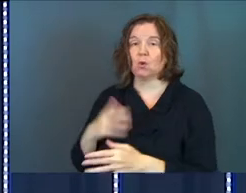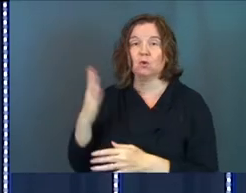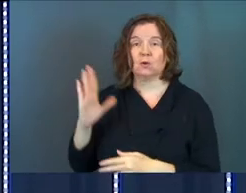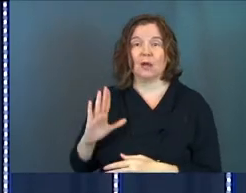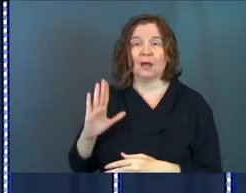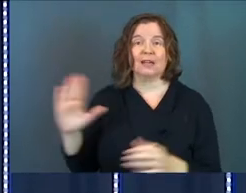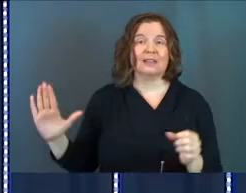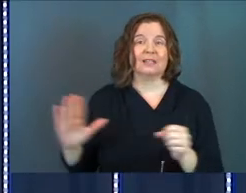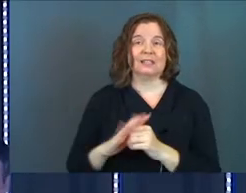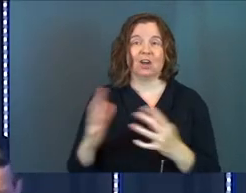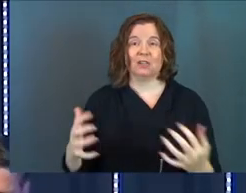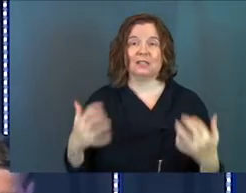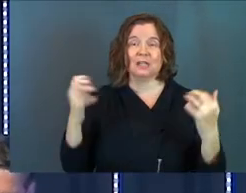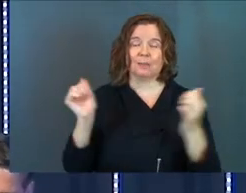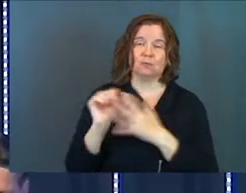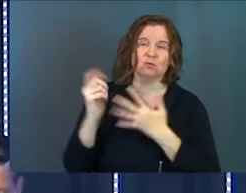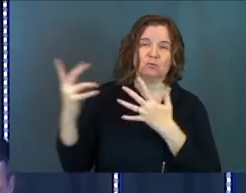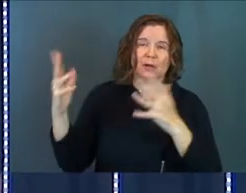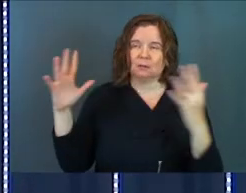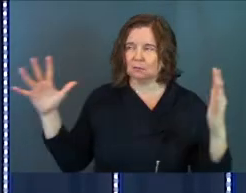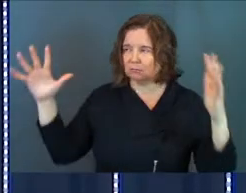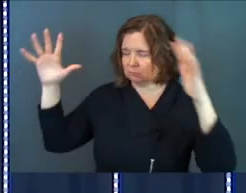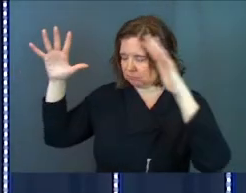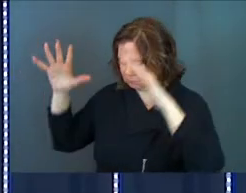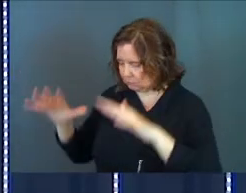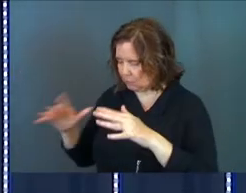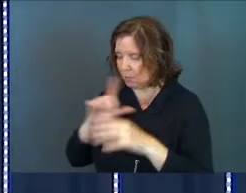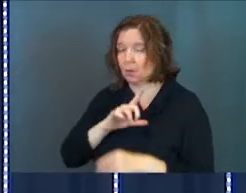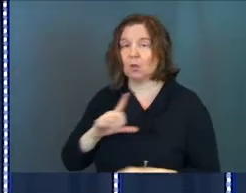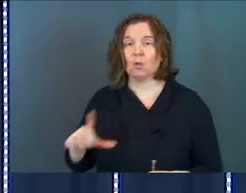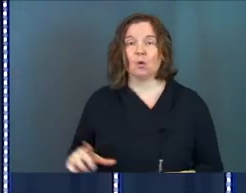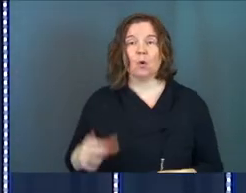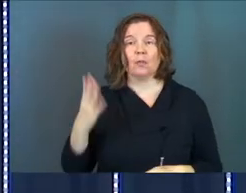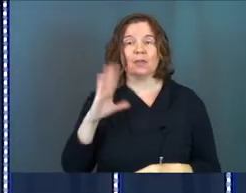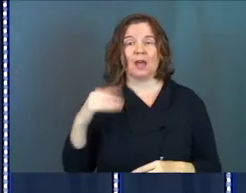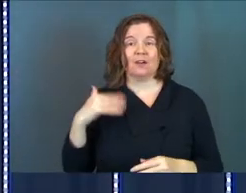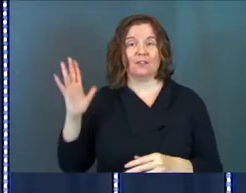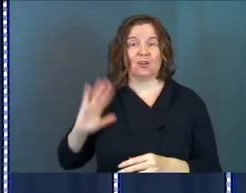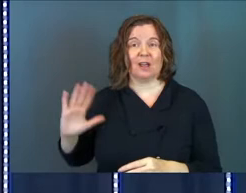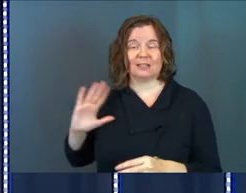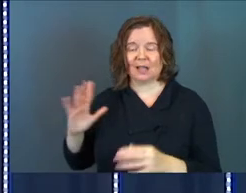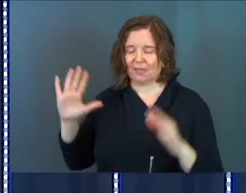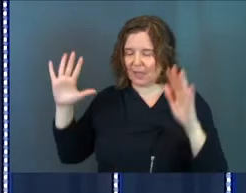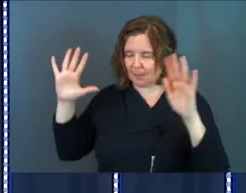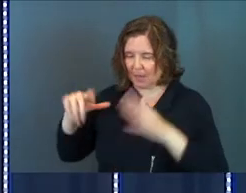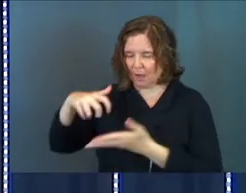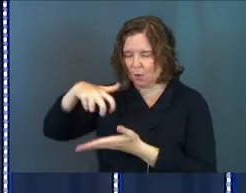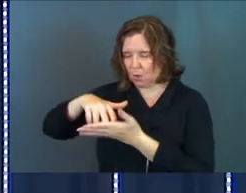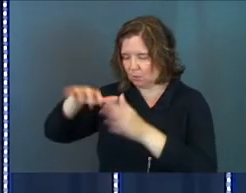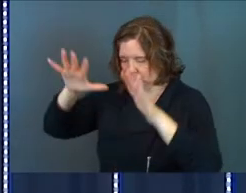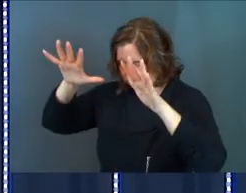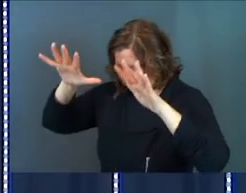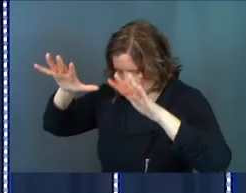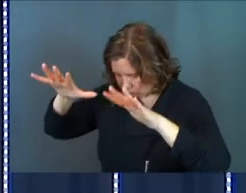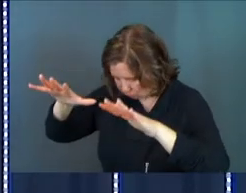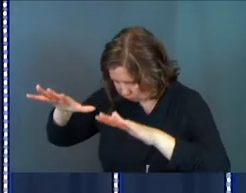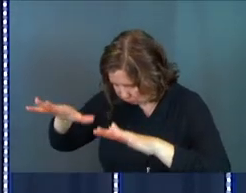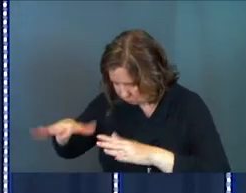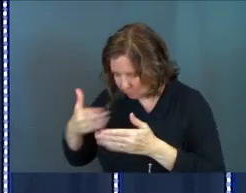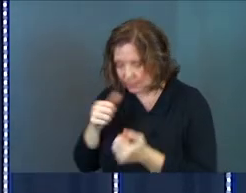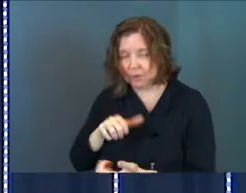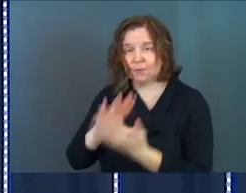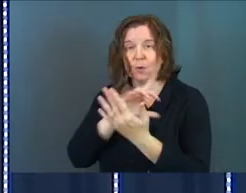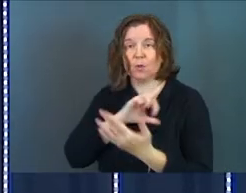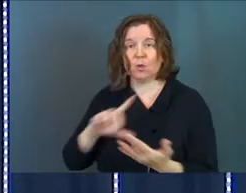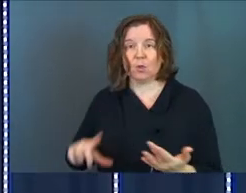And the entire assembly praised, or they Baracked the Lord, the God of their ancestors, and they bowed low, and they knelt before